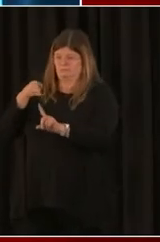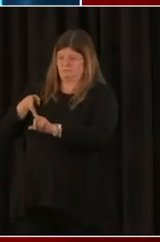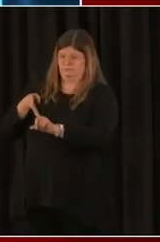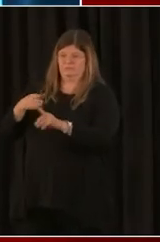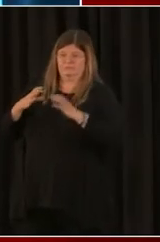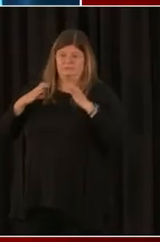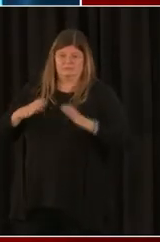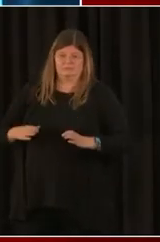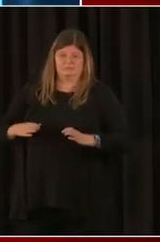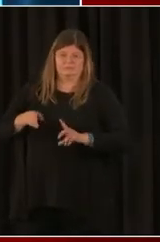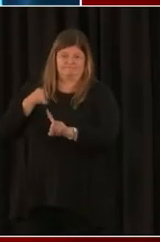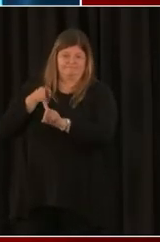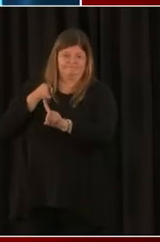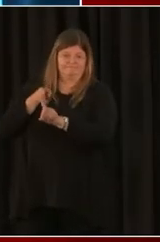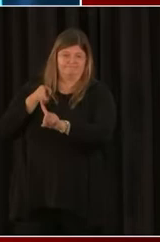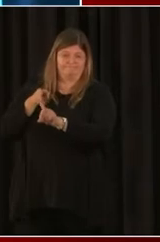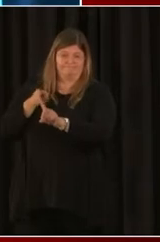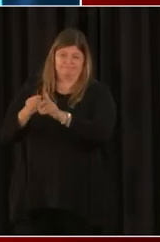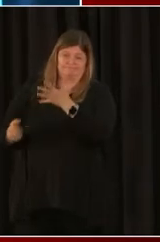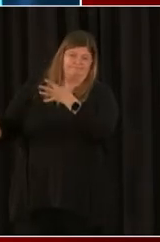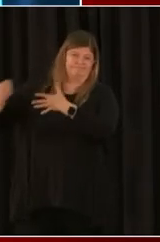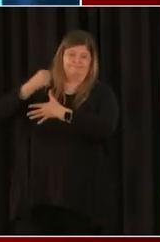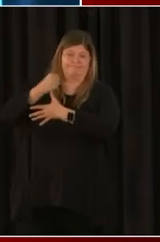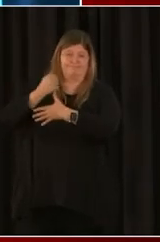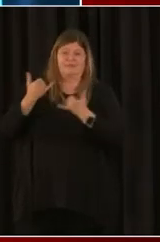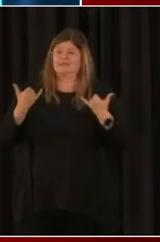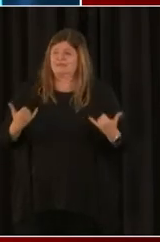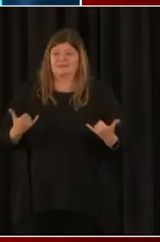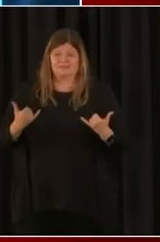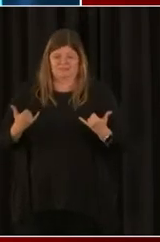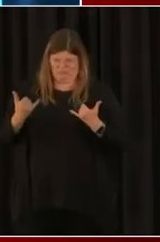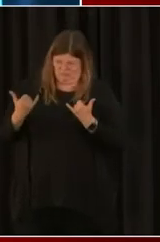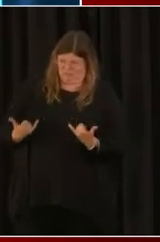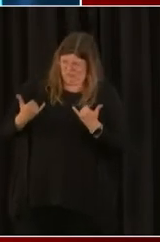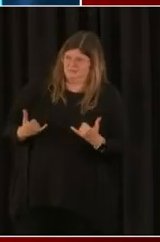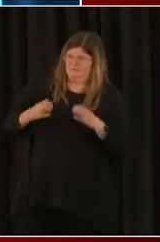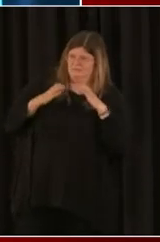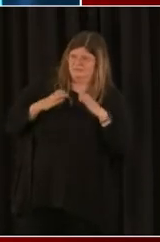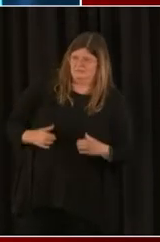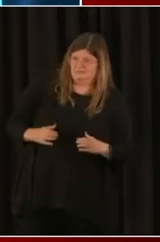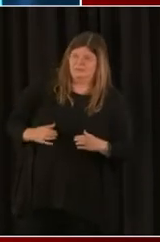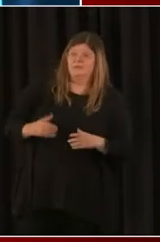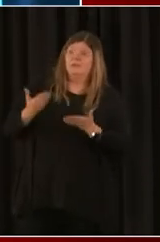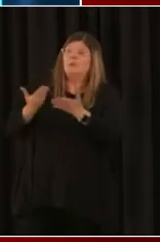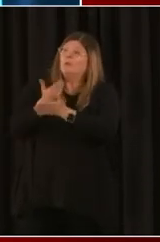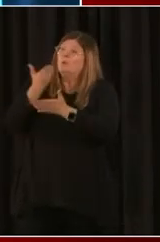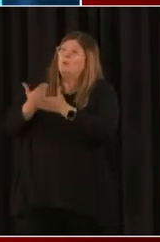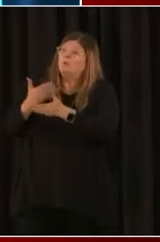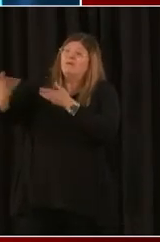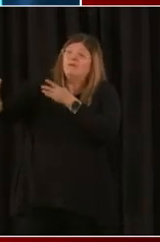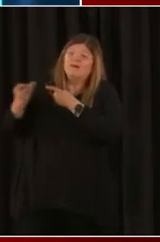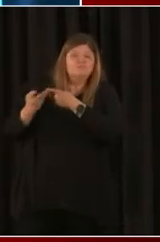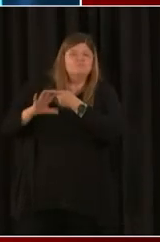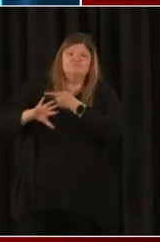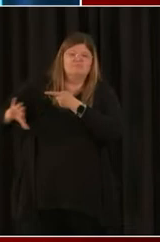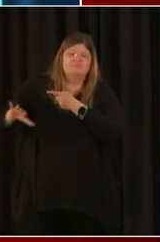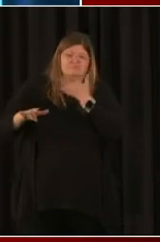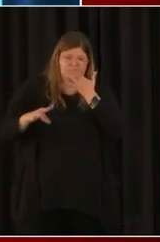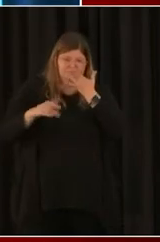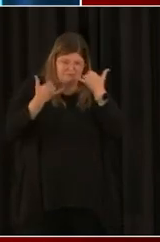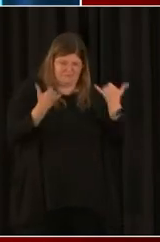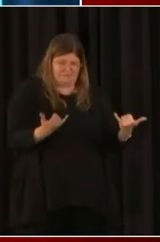you know, or they prioritize the existing customers, so they may not have had time to get to non-borrowers. So, I would encourage you